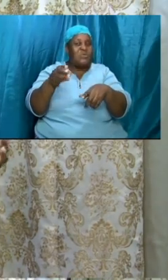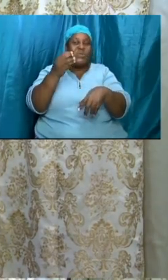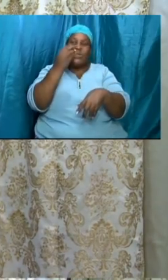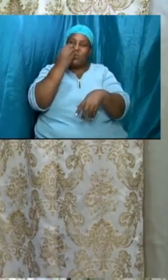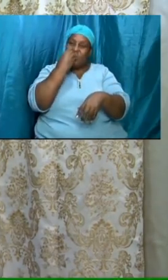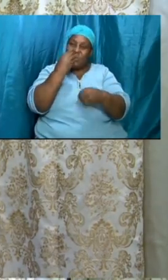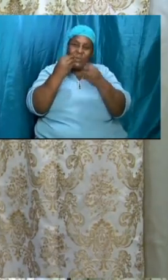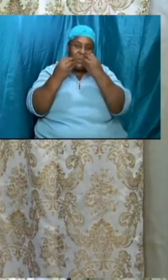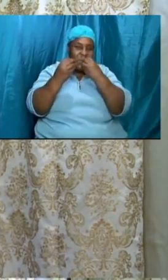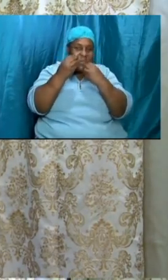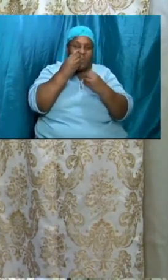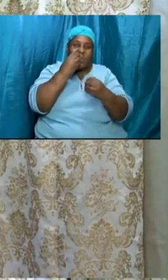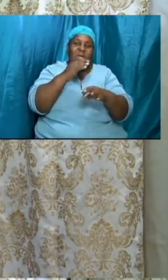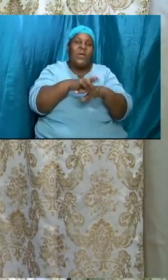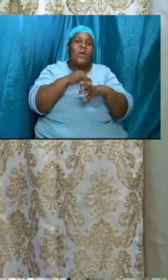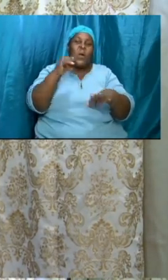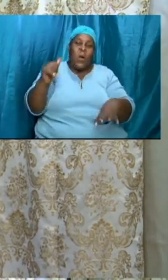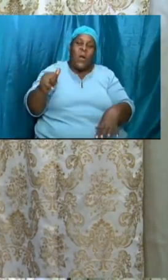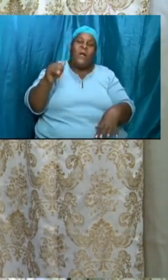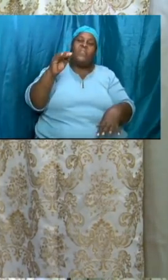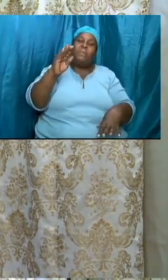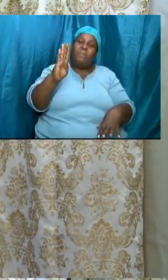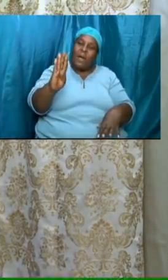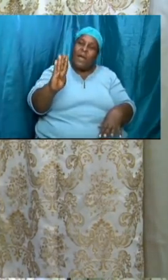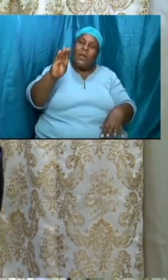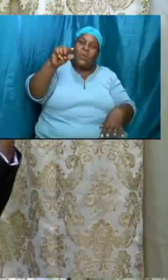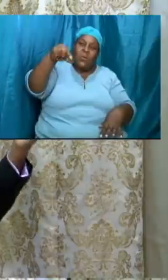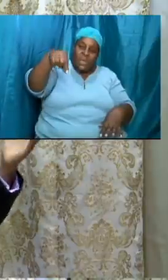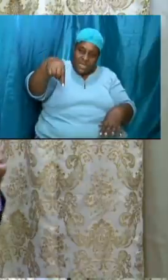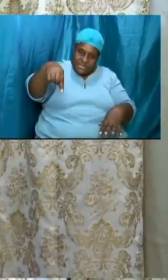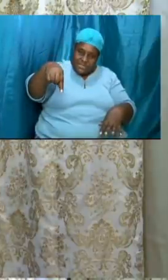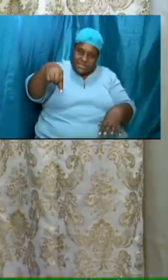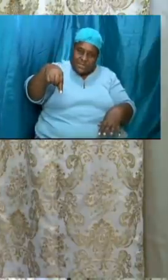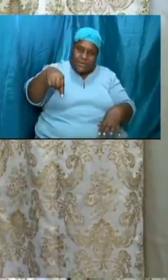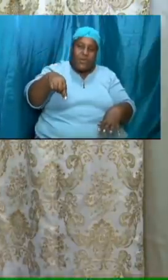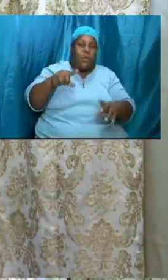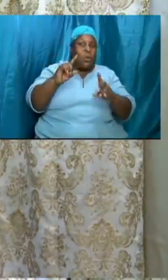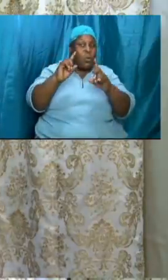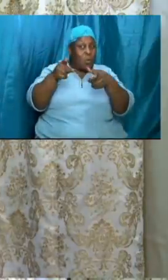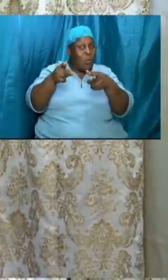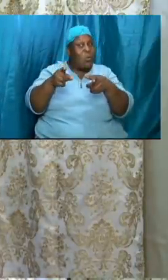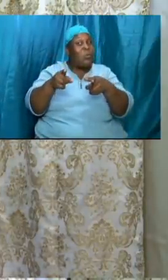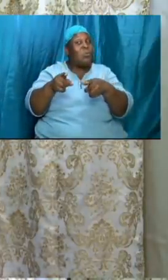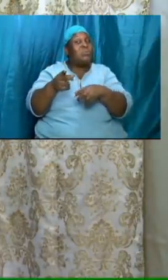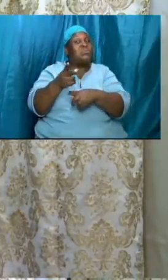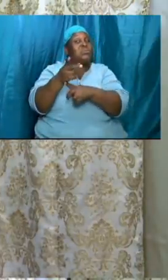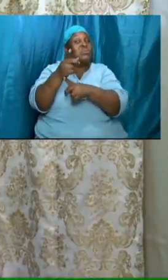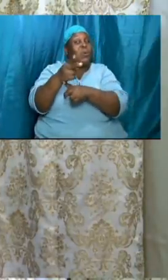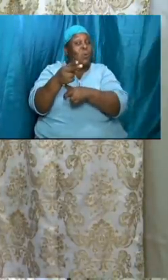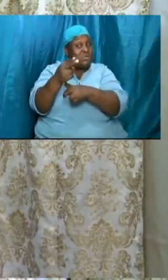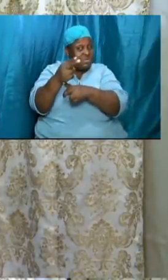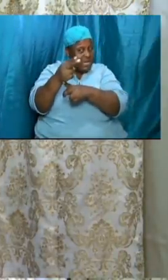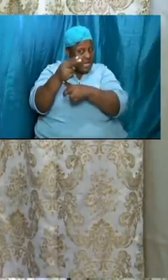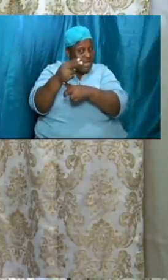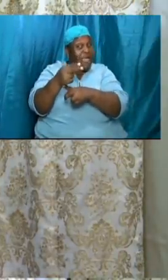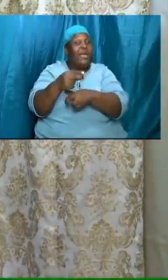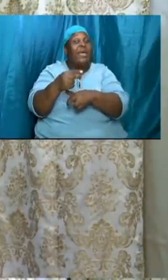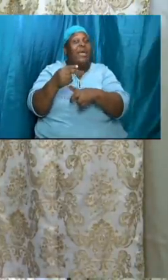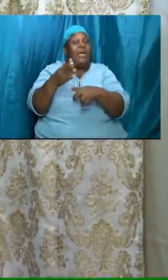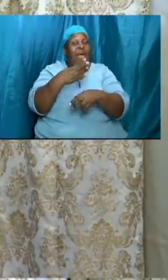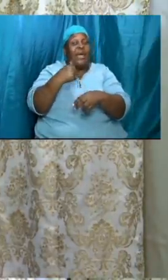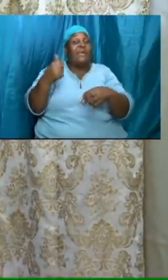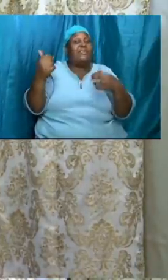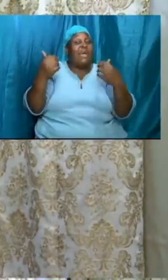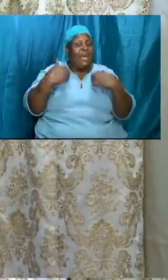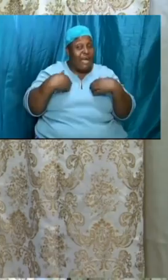the vows are made we go to the hotel or we go wherever and we have the banquet it is the same